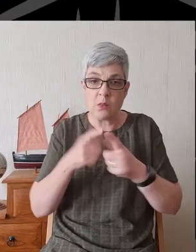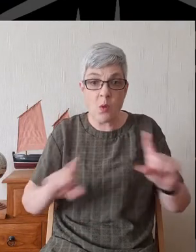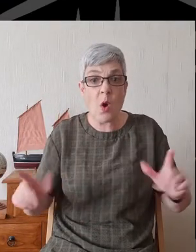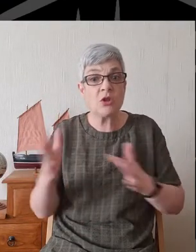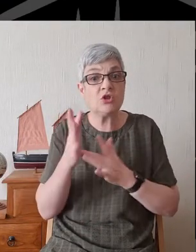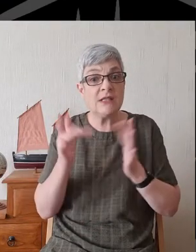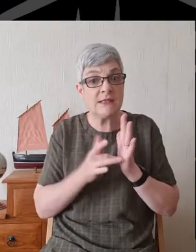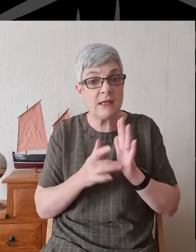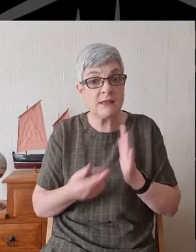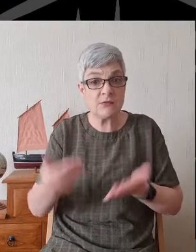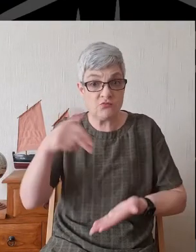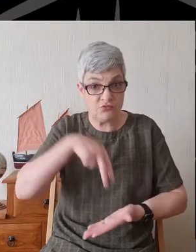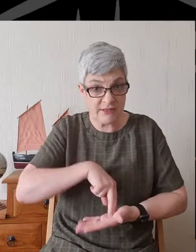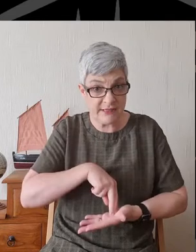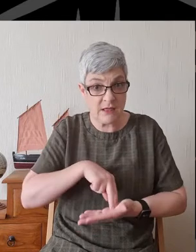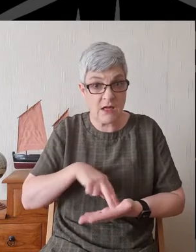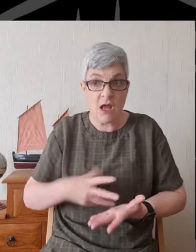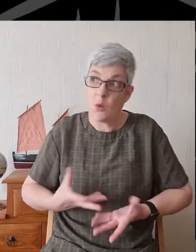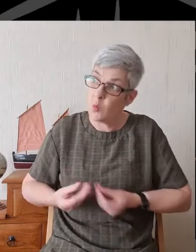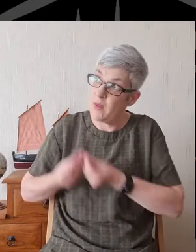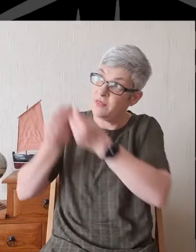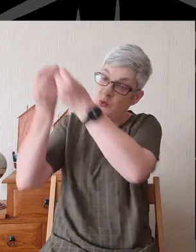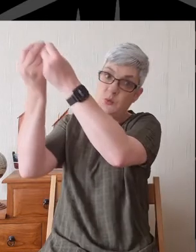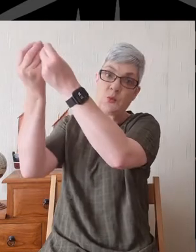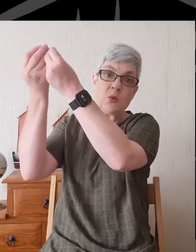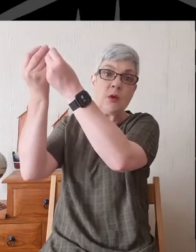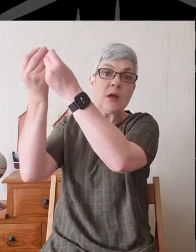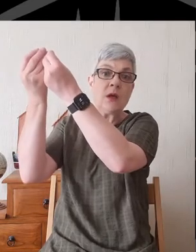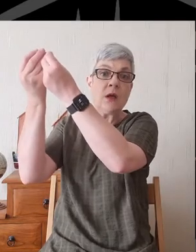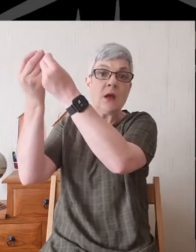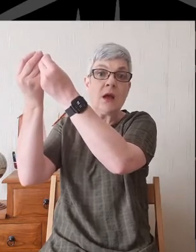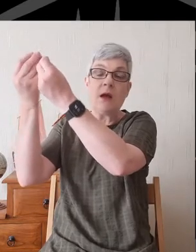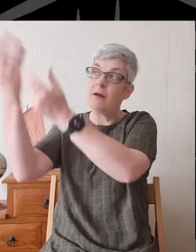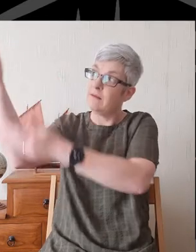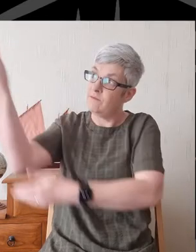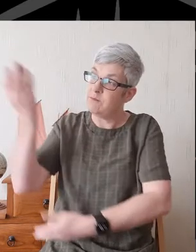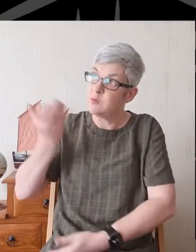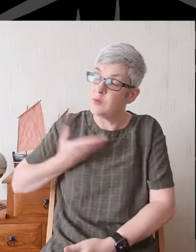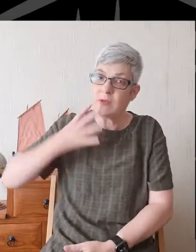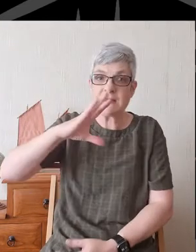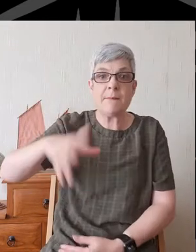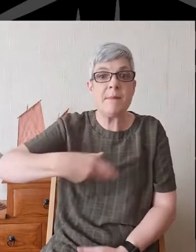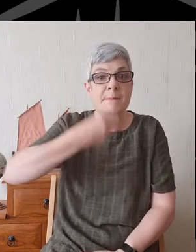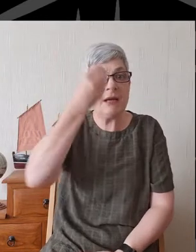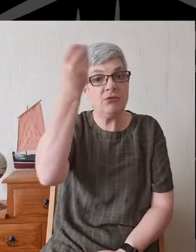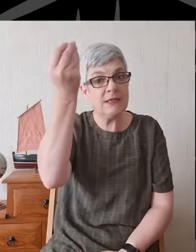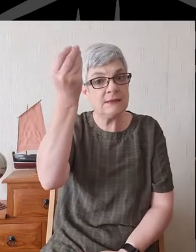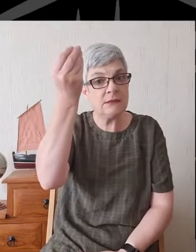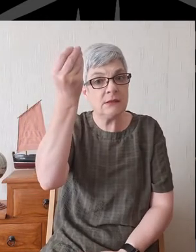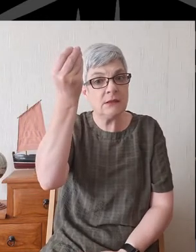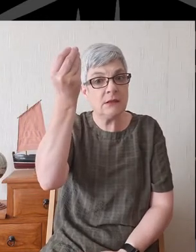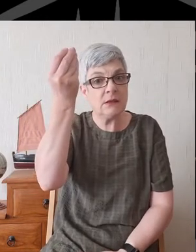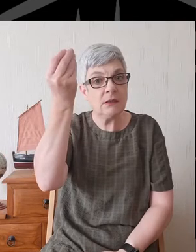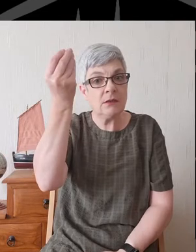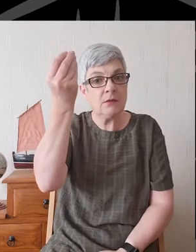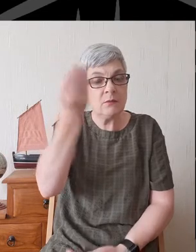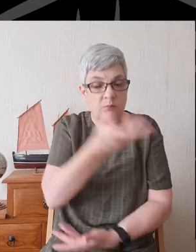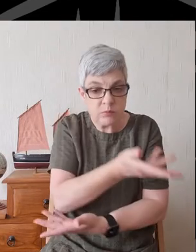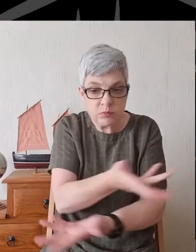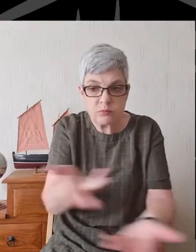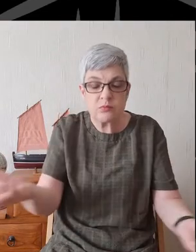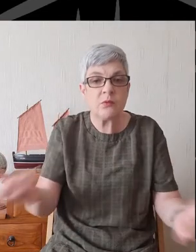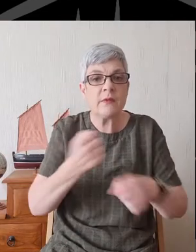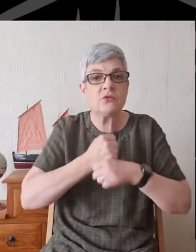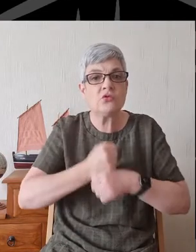you in glory. And send His Holy Spirit onto your church, onto your people.